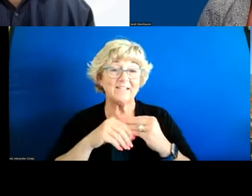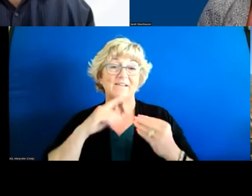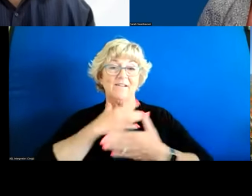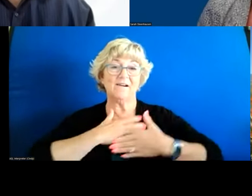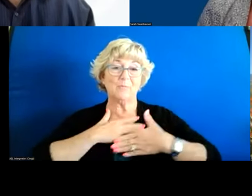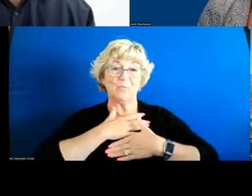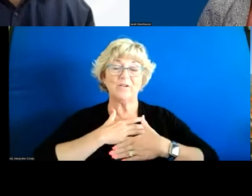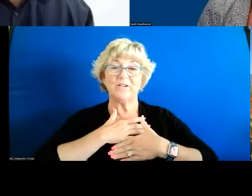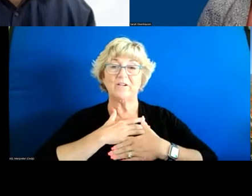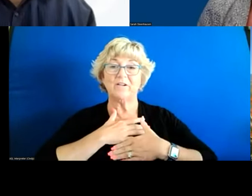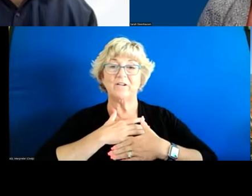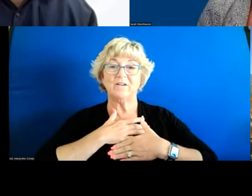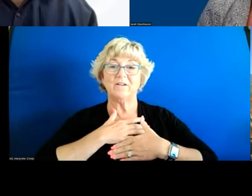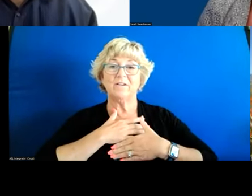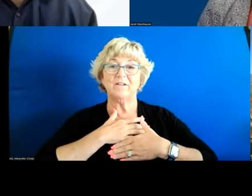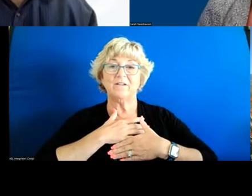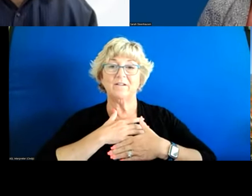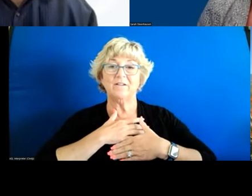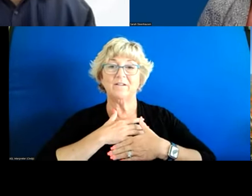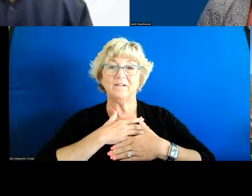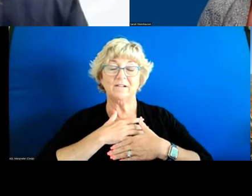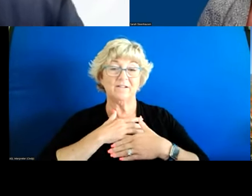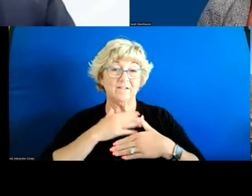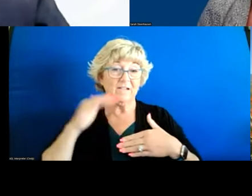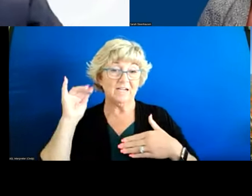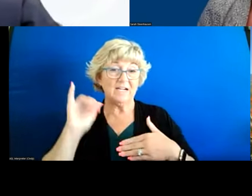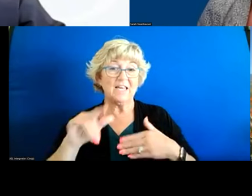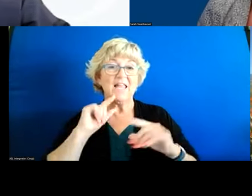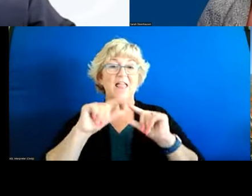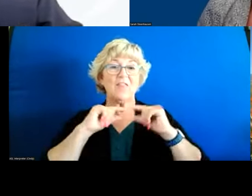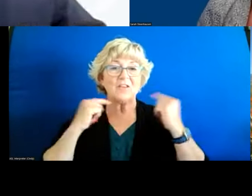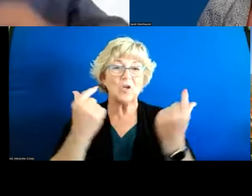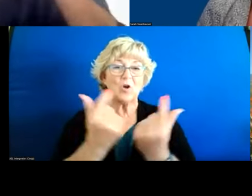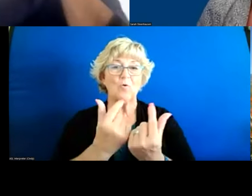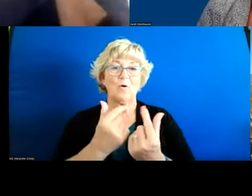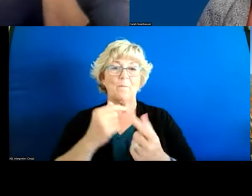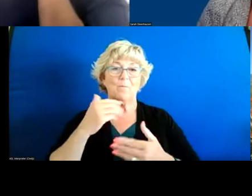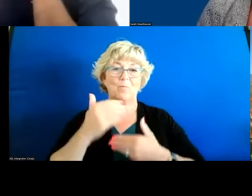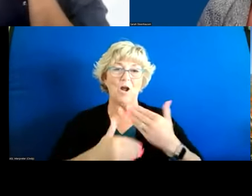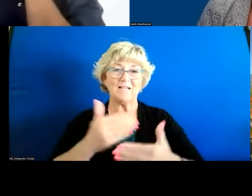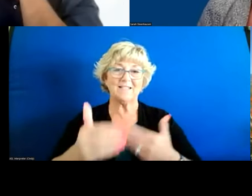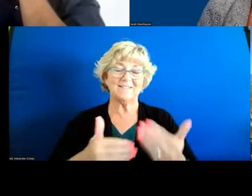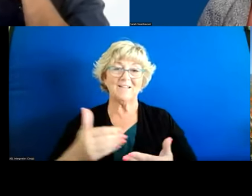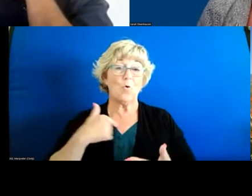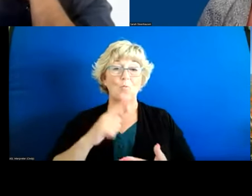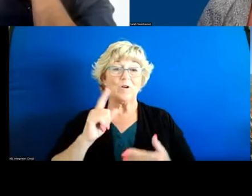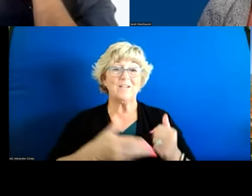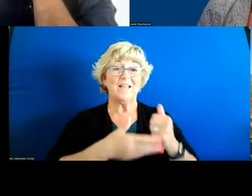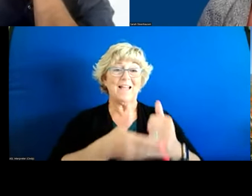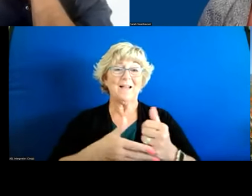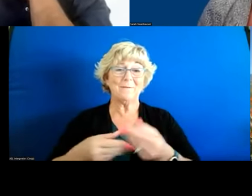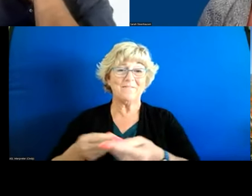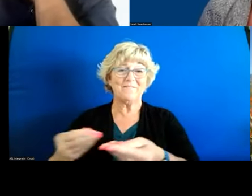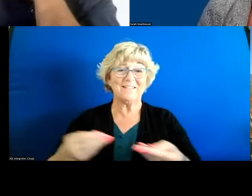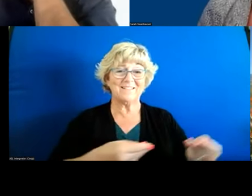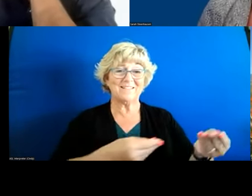we just want to double down on the fact that this is a group process this we're facilitators as much